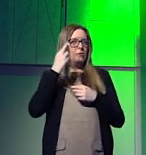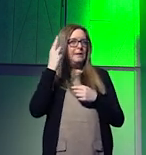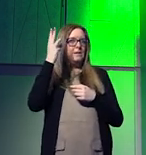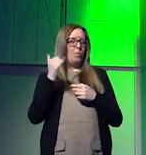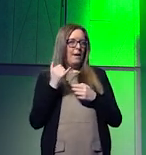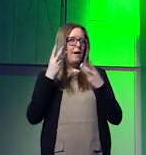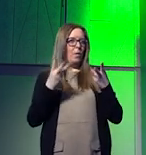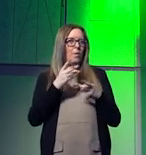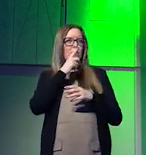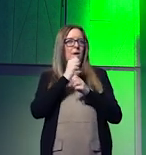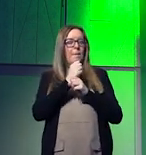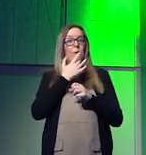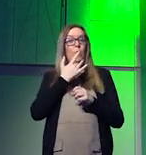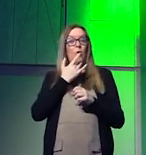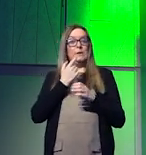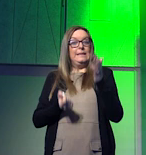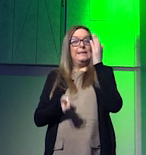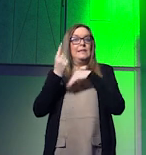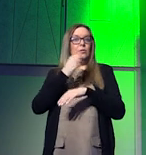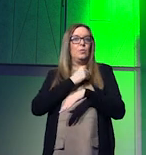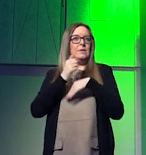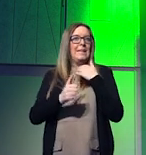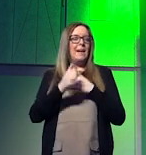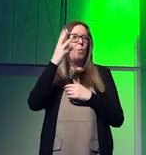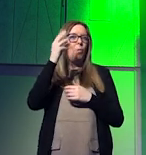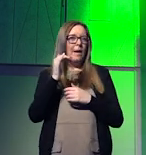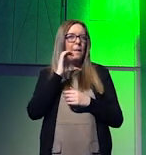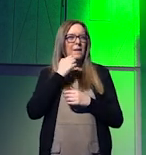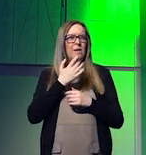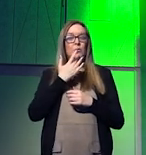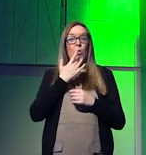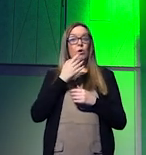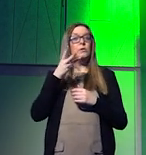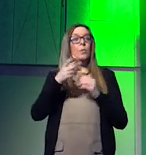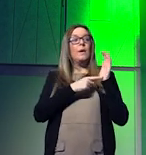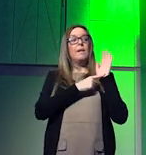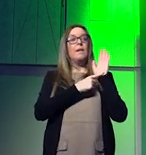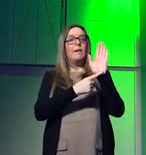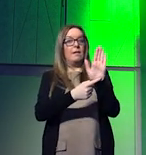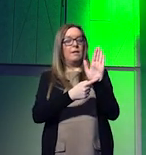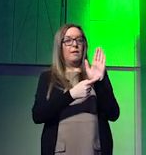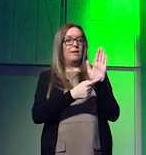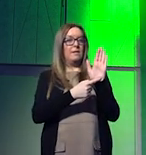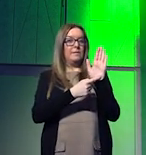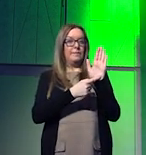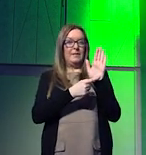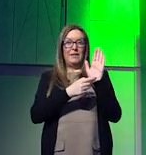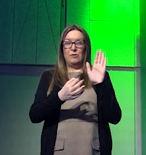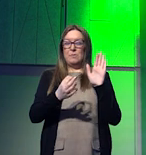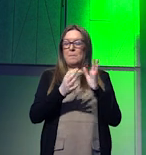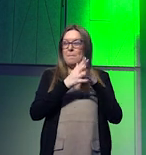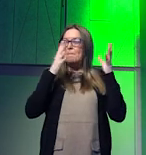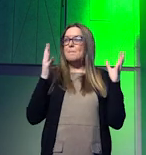raise you know the issue of water today because water is actually going to represent one of the massive derailment risks